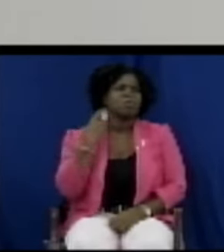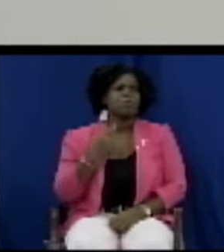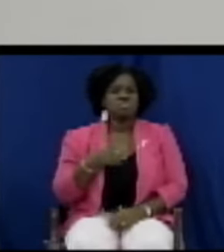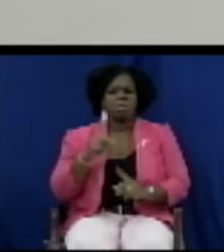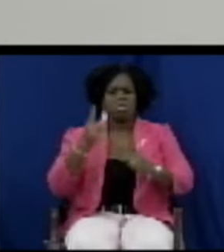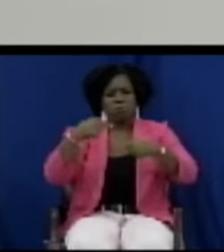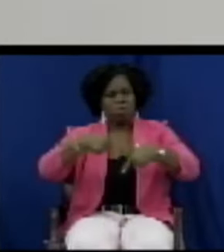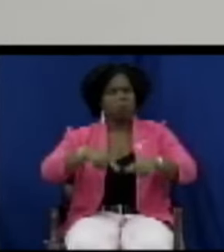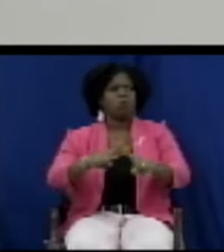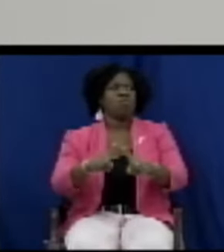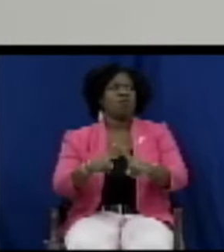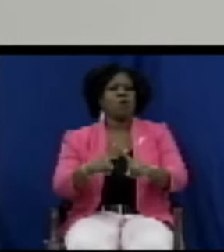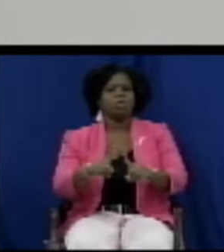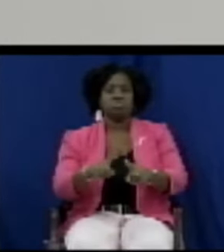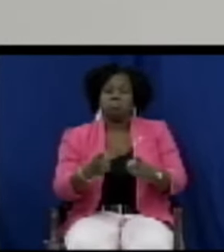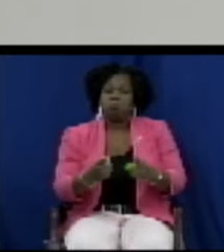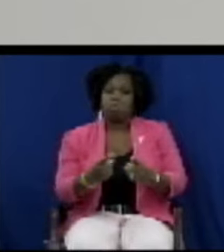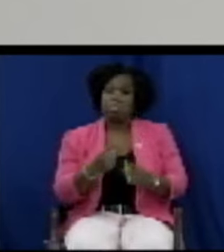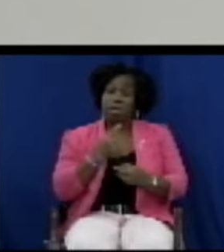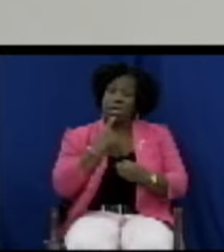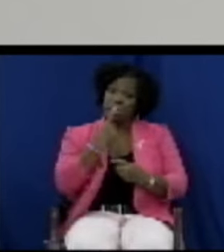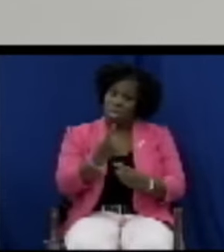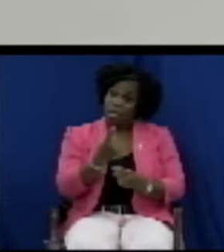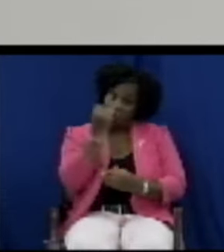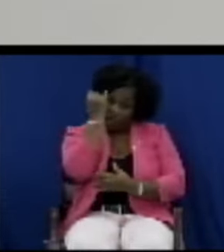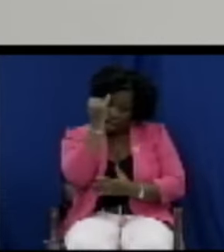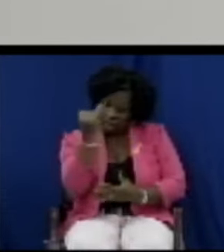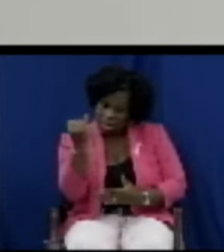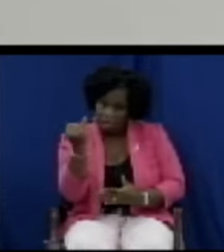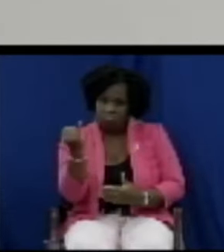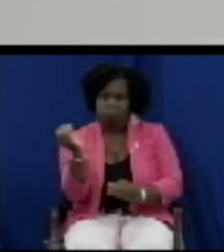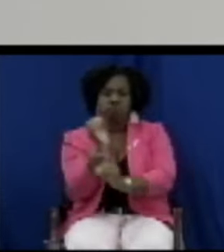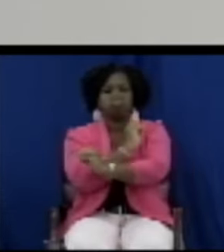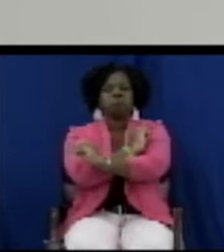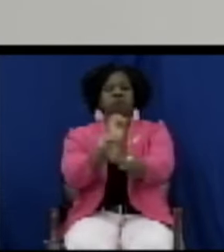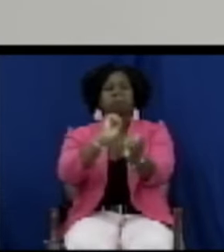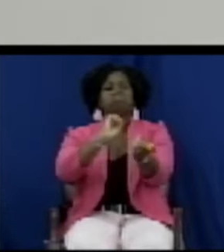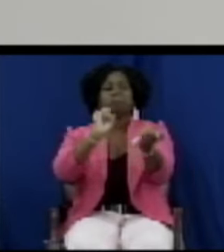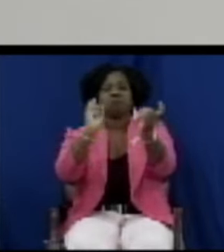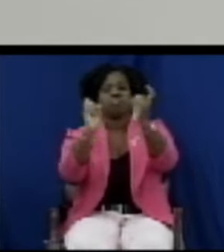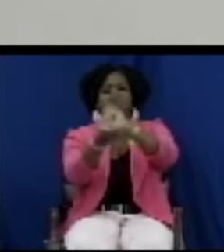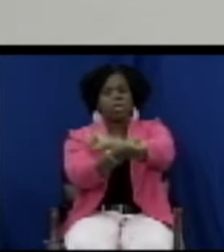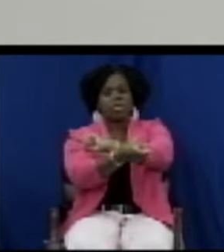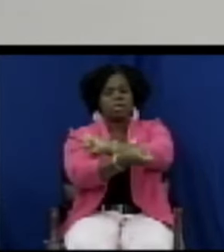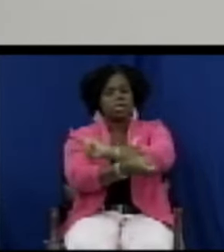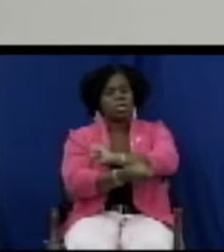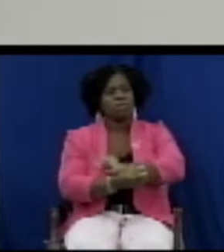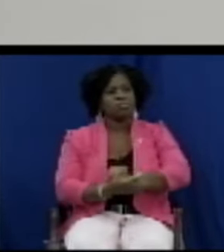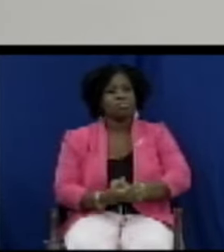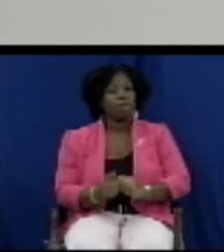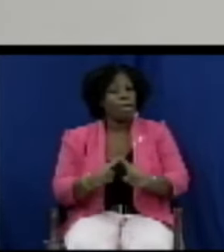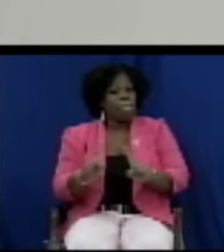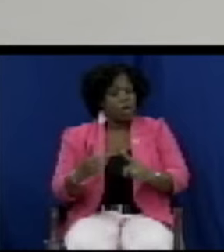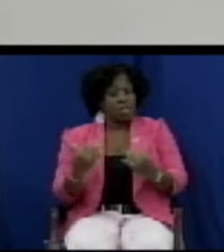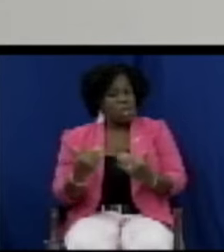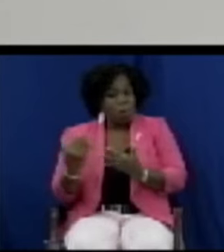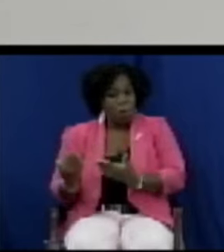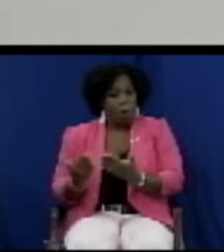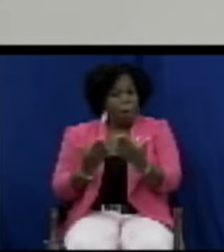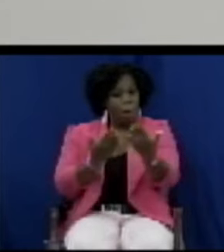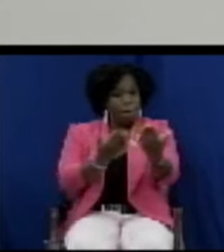go and they suggest something to the persons and nothing changes but this bill now